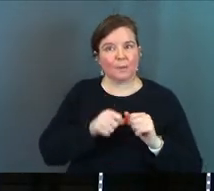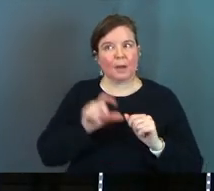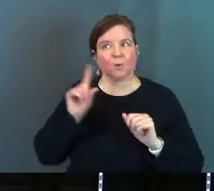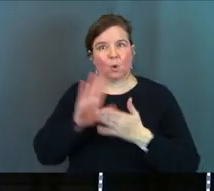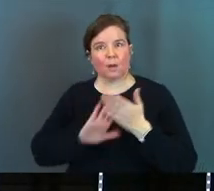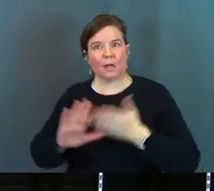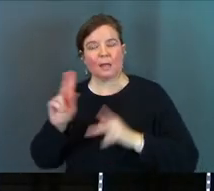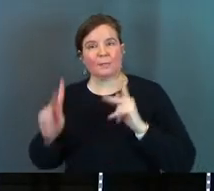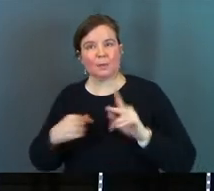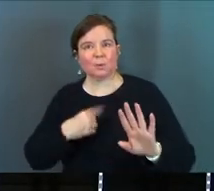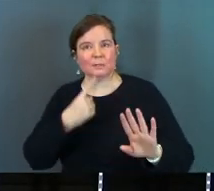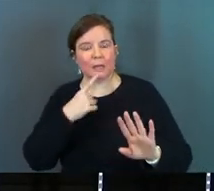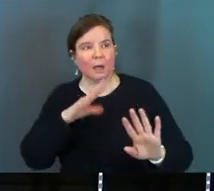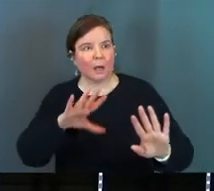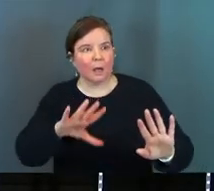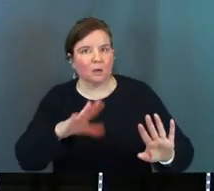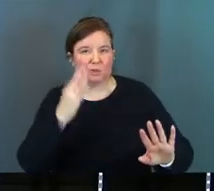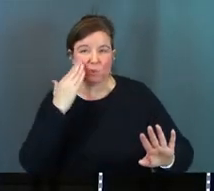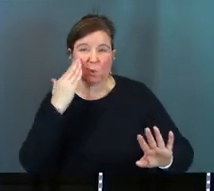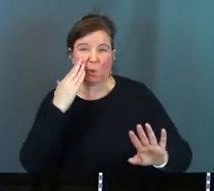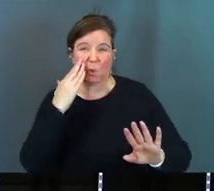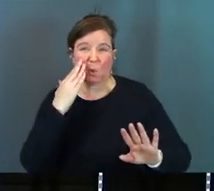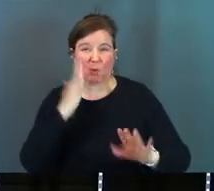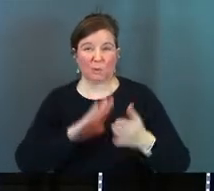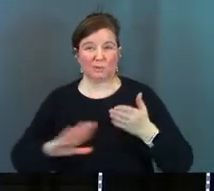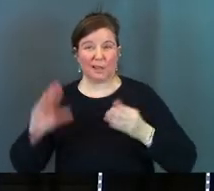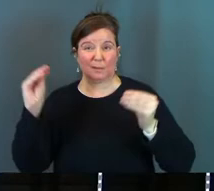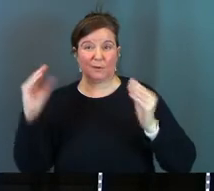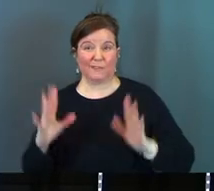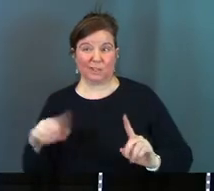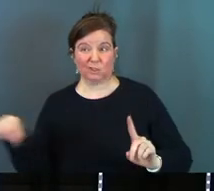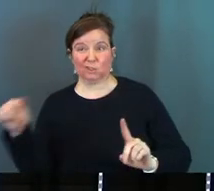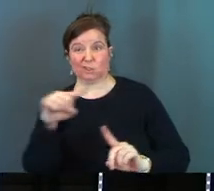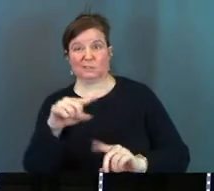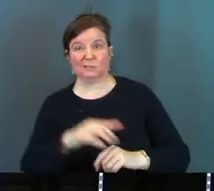going to college and people would say things like you know what those college professors